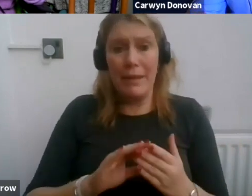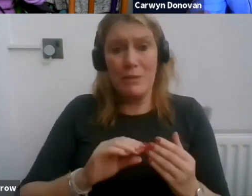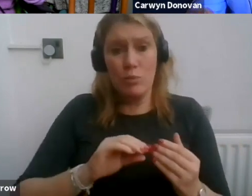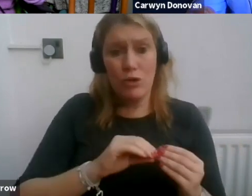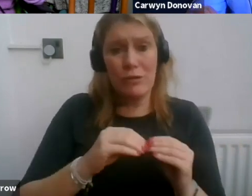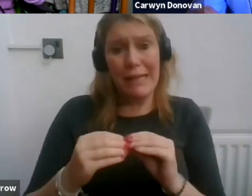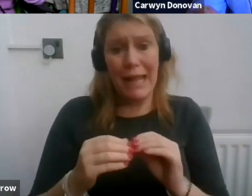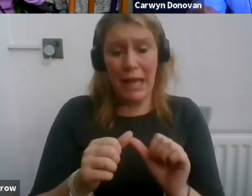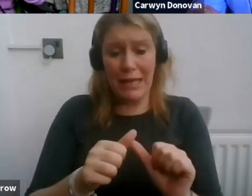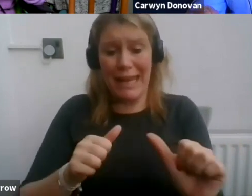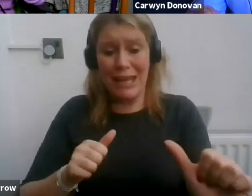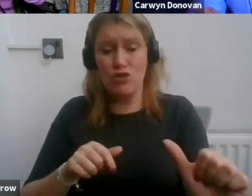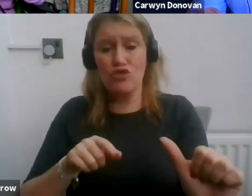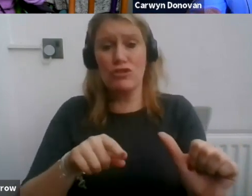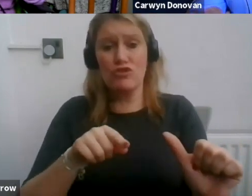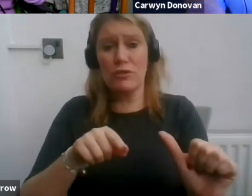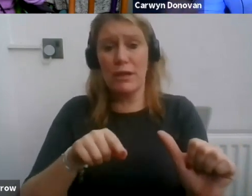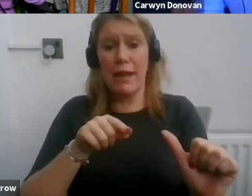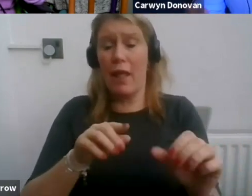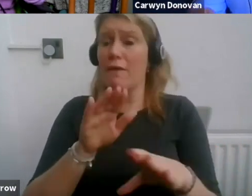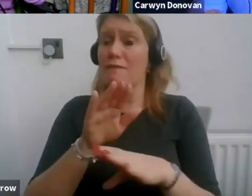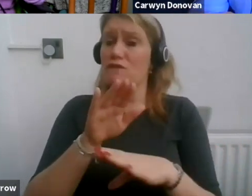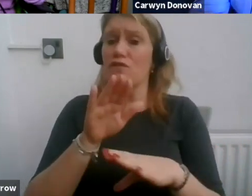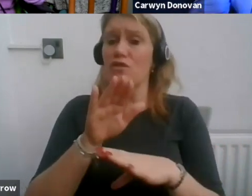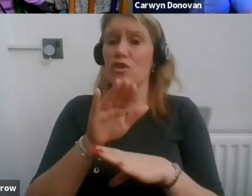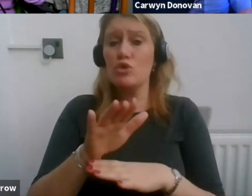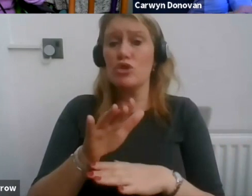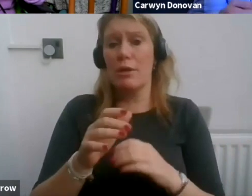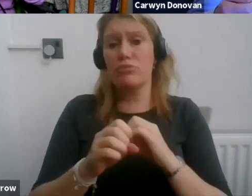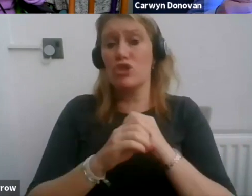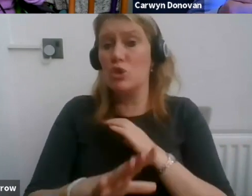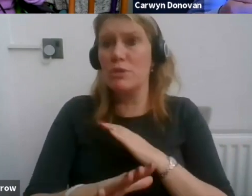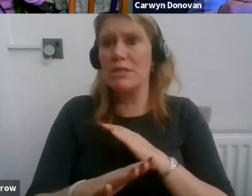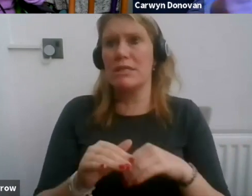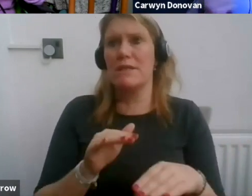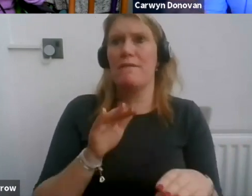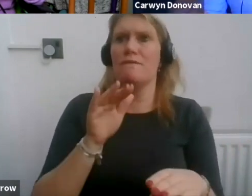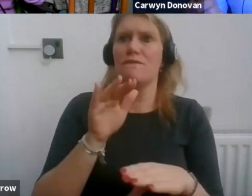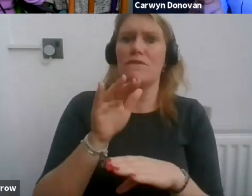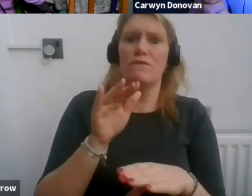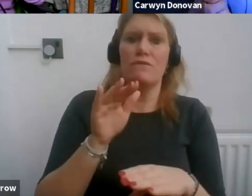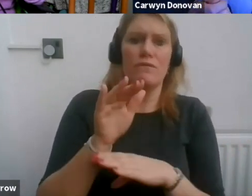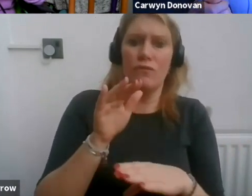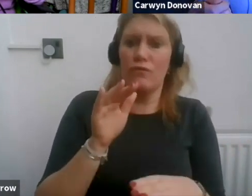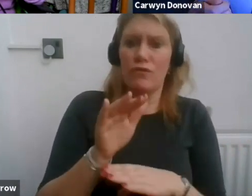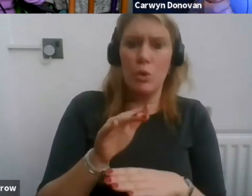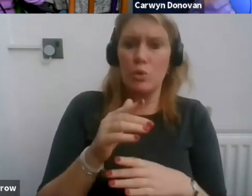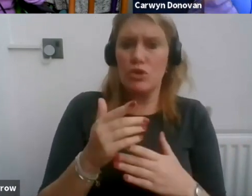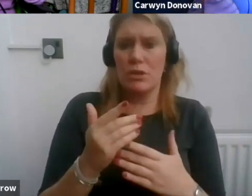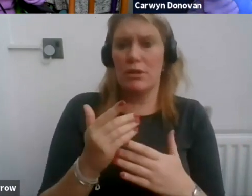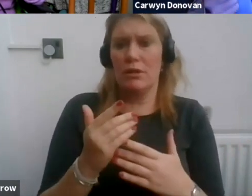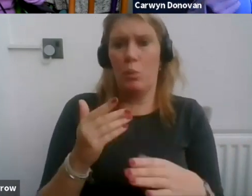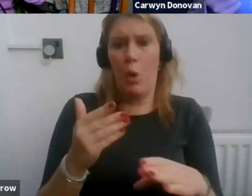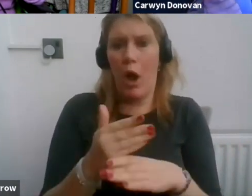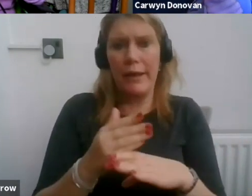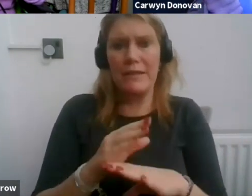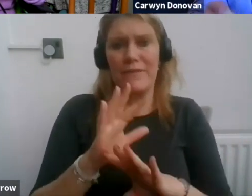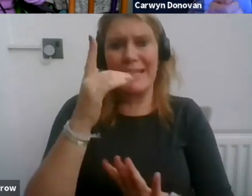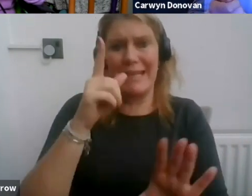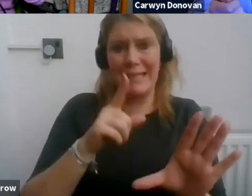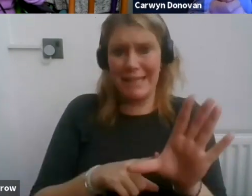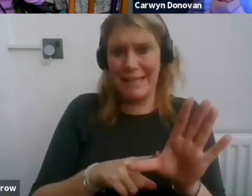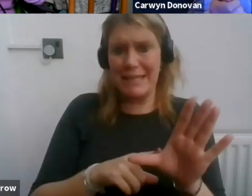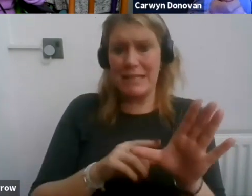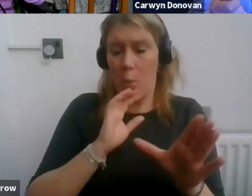the future, you know, line producers and that for the next 10 years, we're